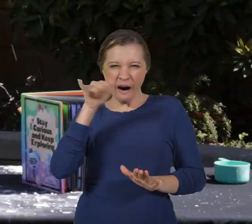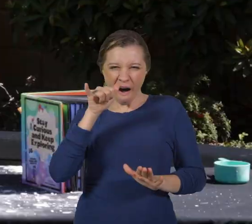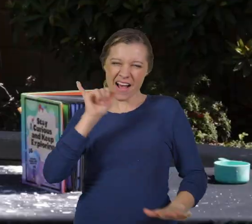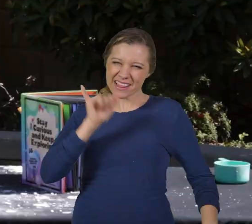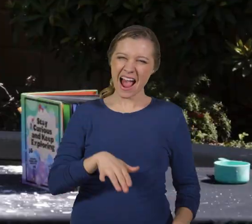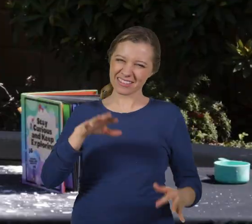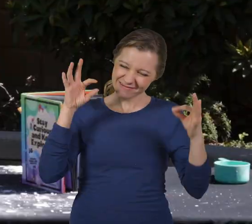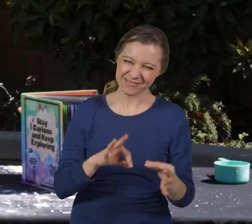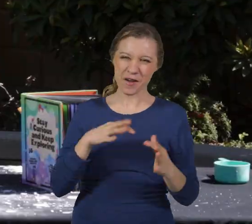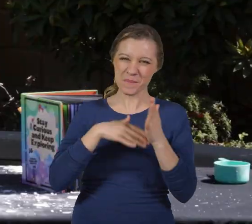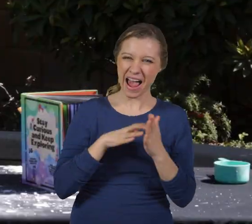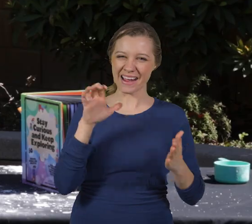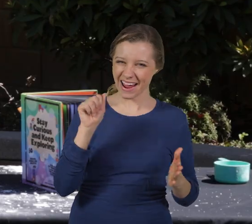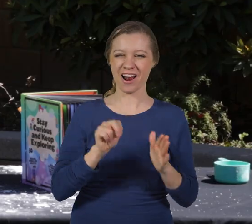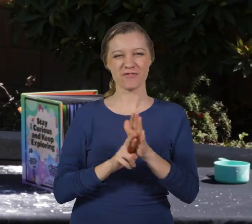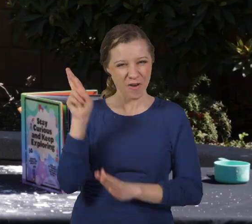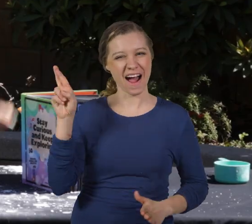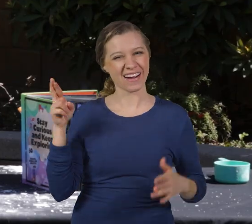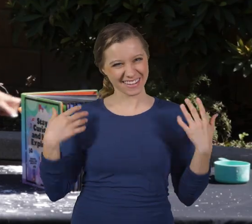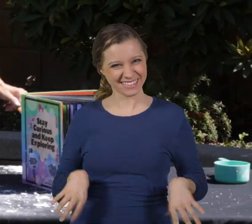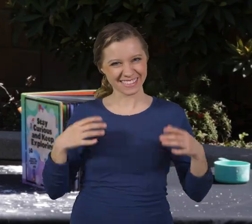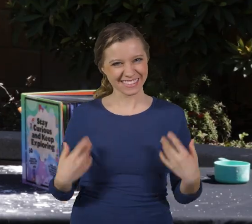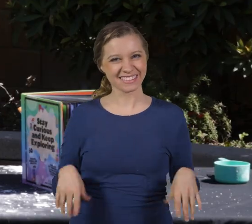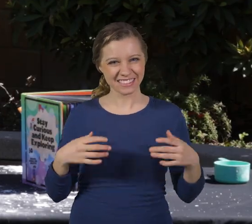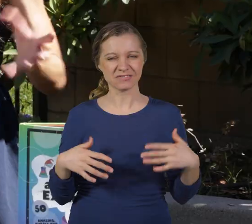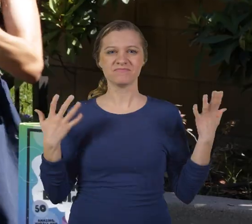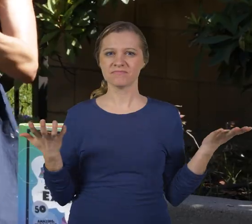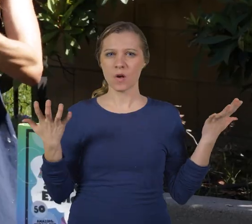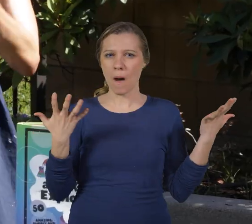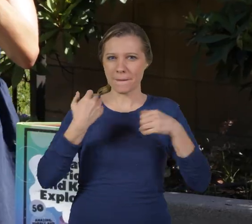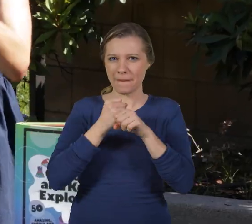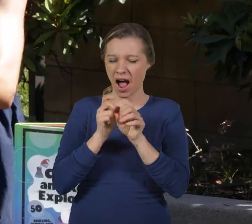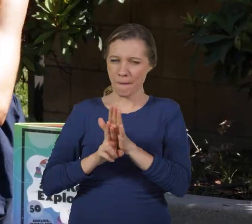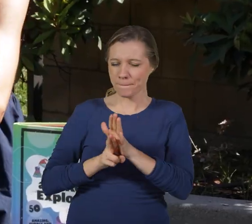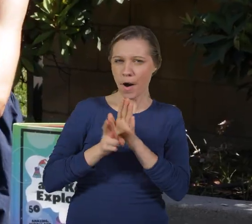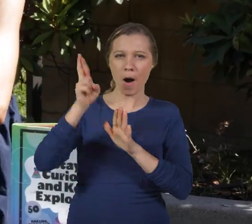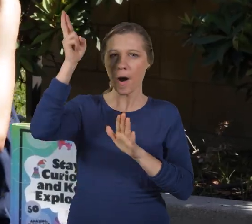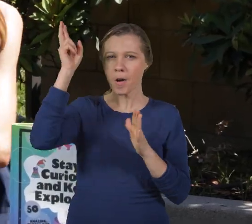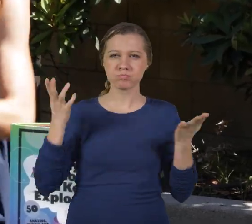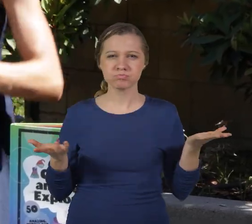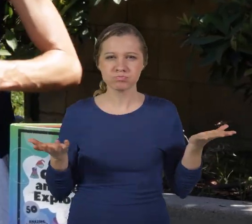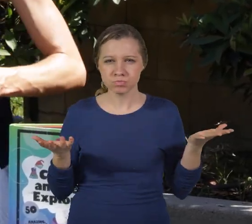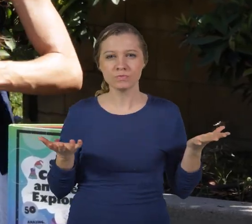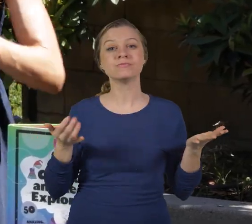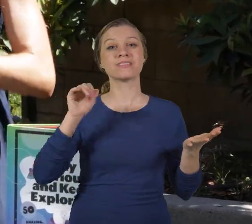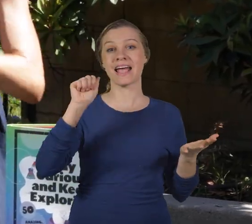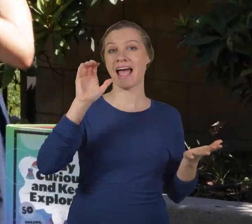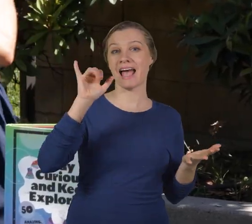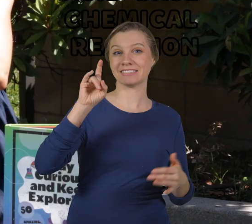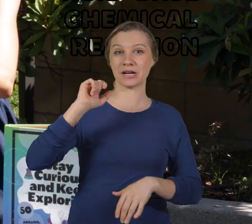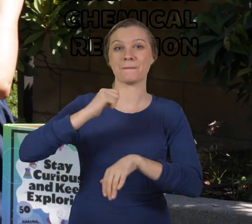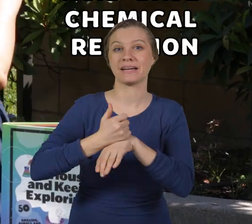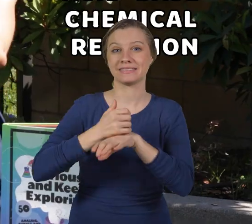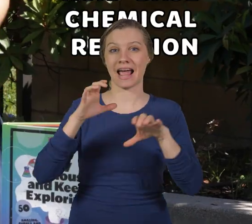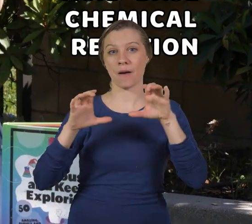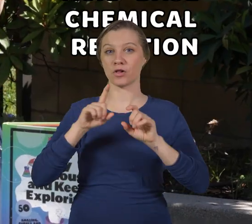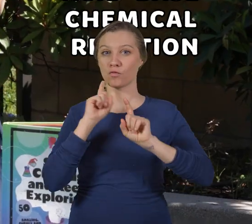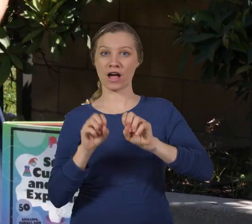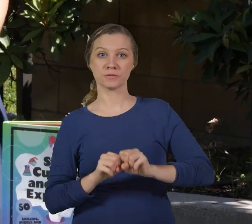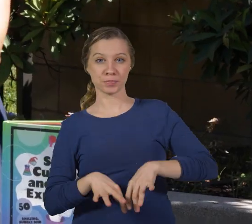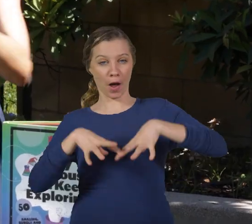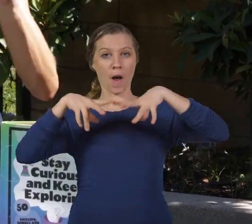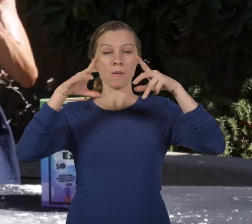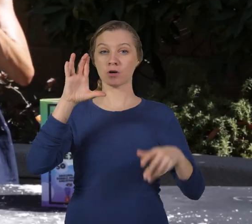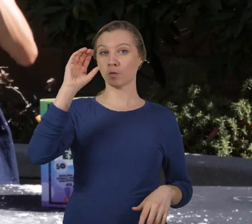And that is a paint can rocket. So what made our paint can rocket launch? Well, that acid-based chemical